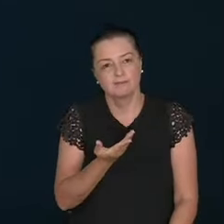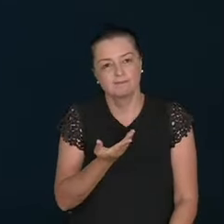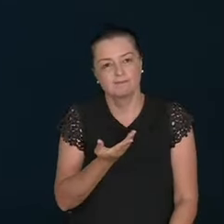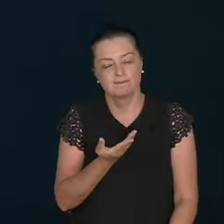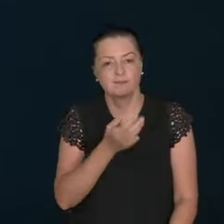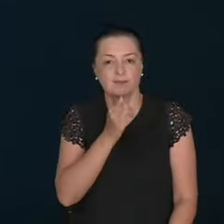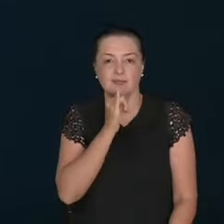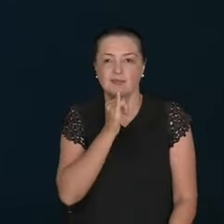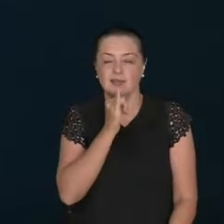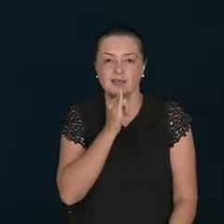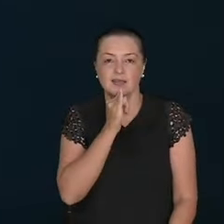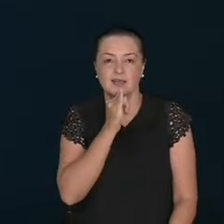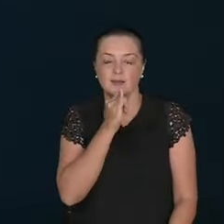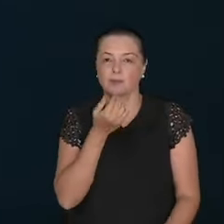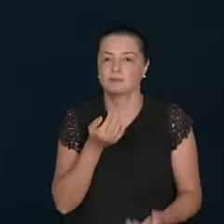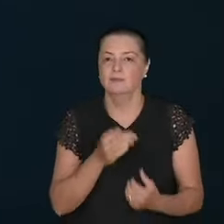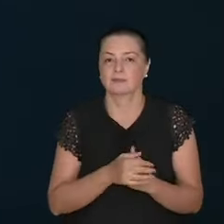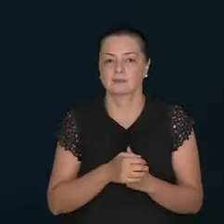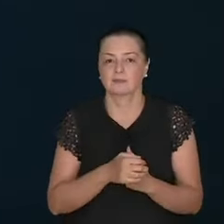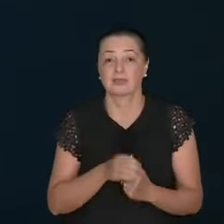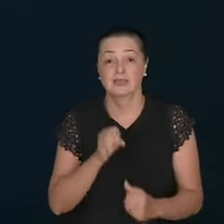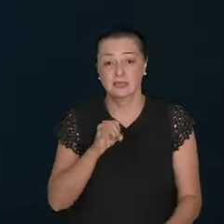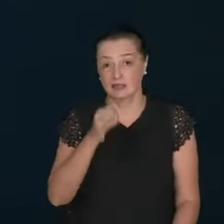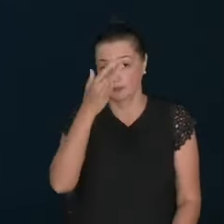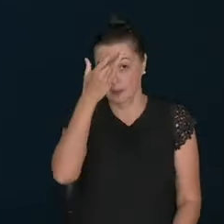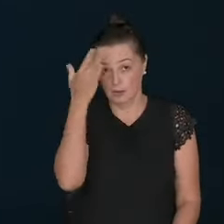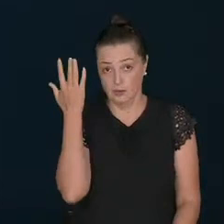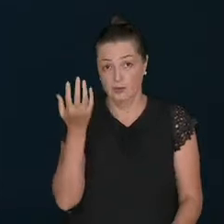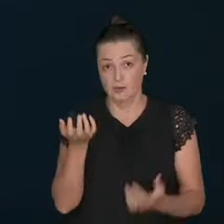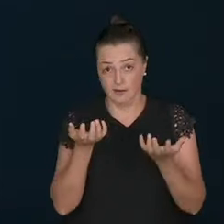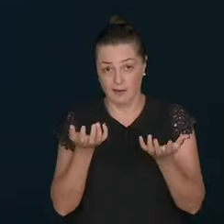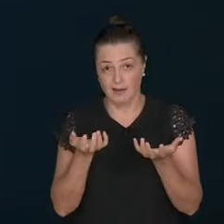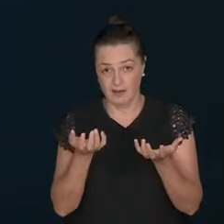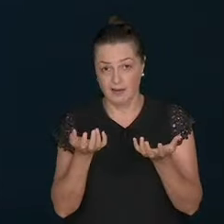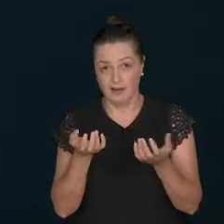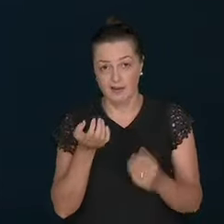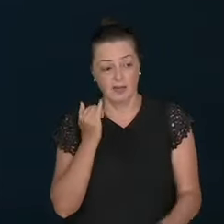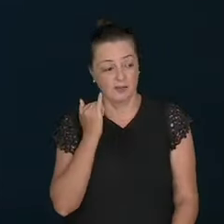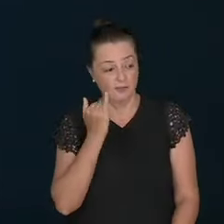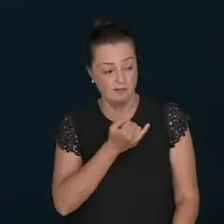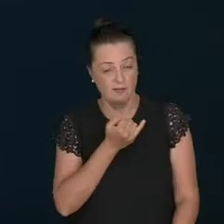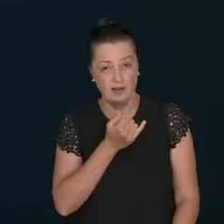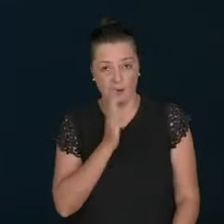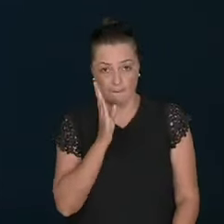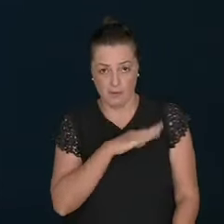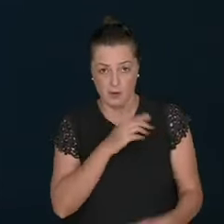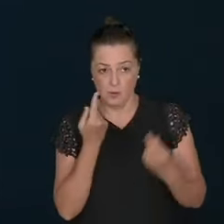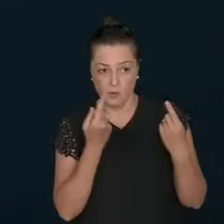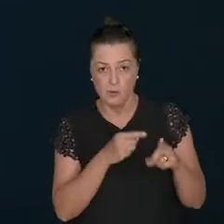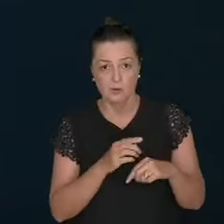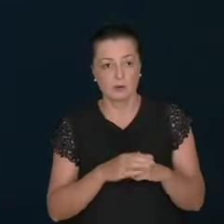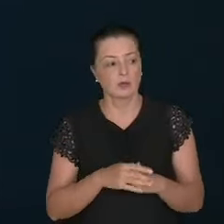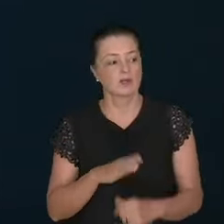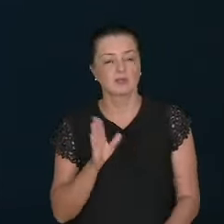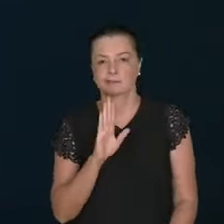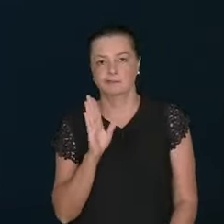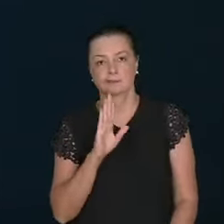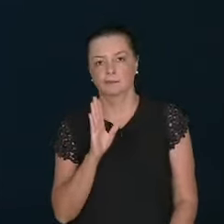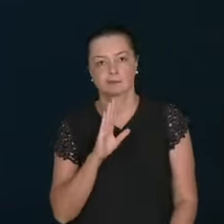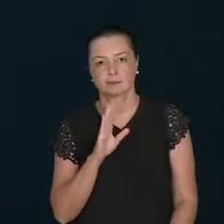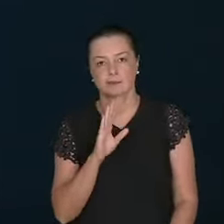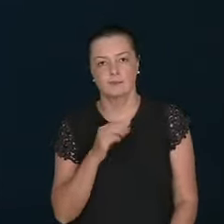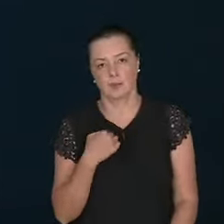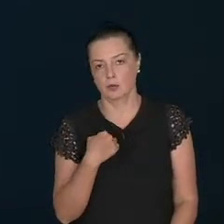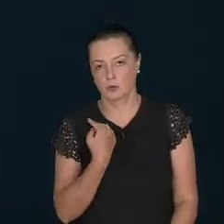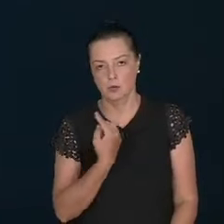first love. Nobody can put a mistake, somebody says bad something about him or her, we will not see.